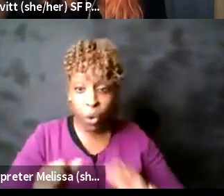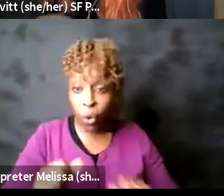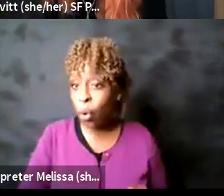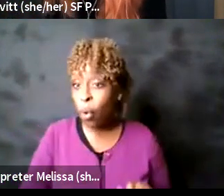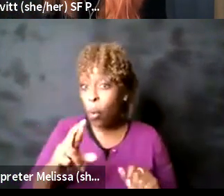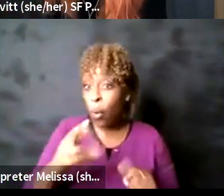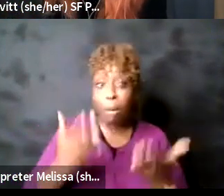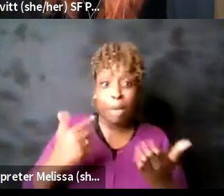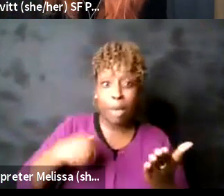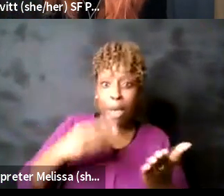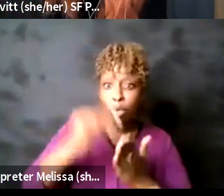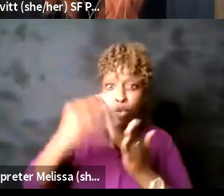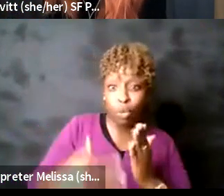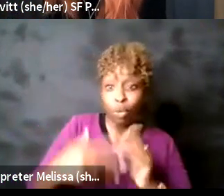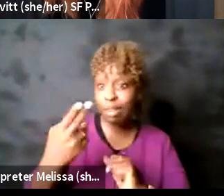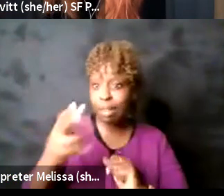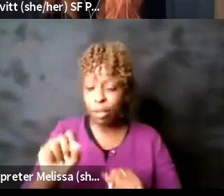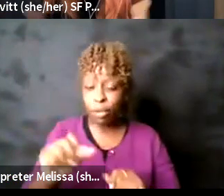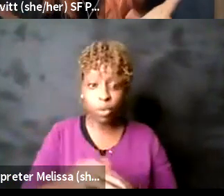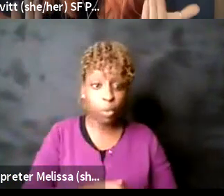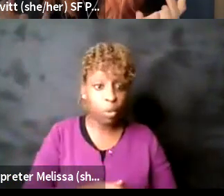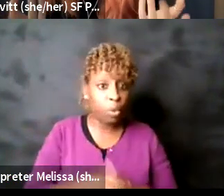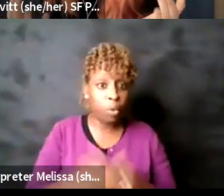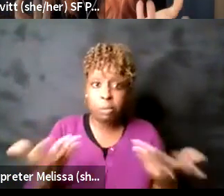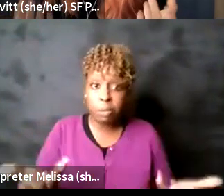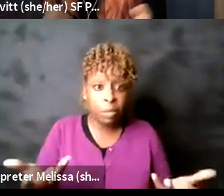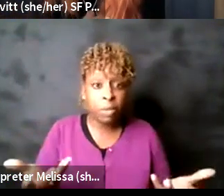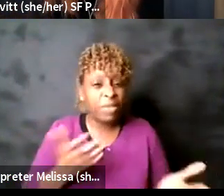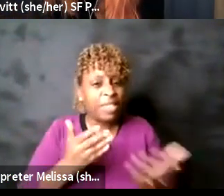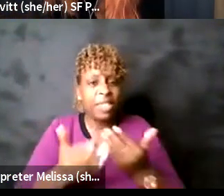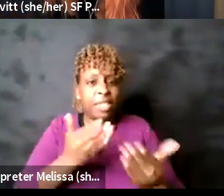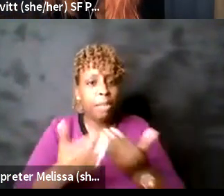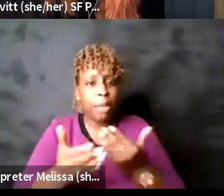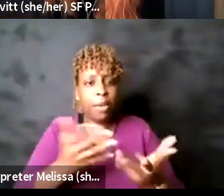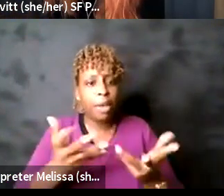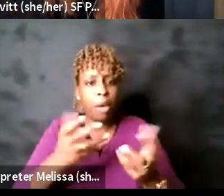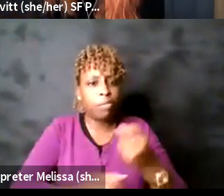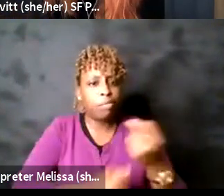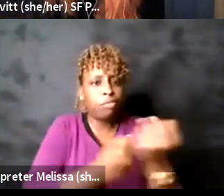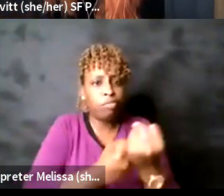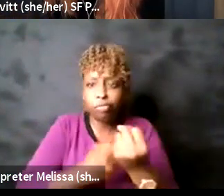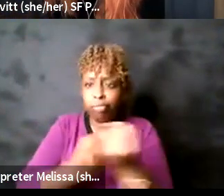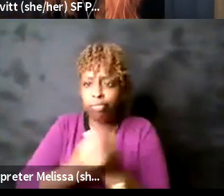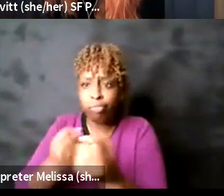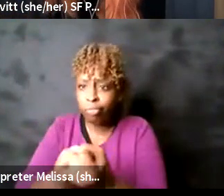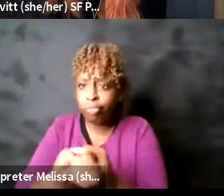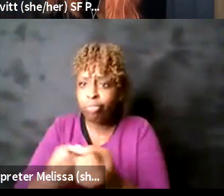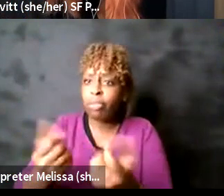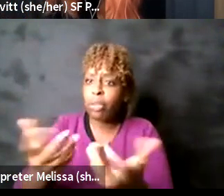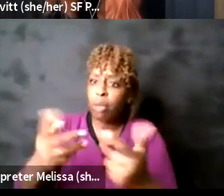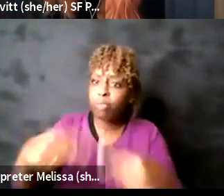from a school across the bay um we we want to foster all of them to feel welcome and